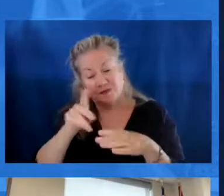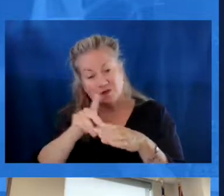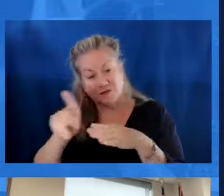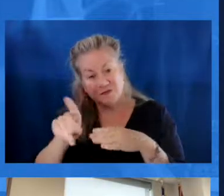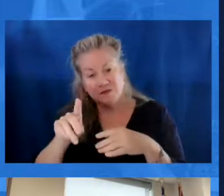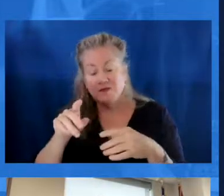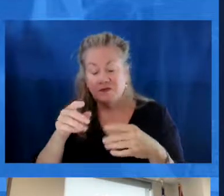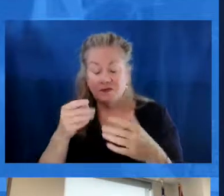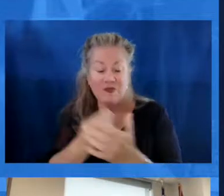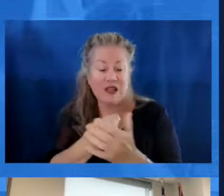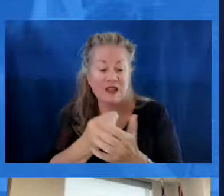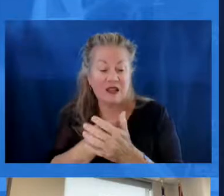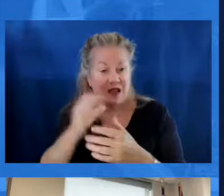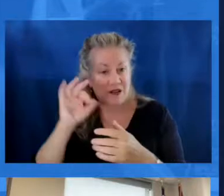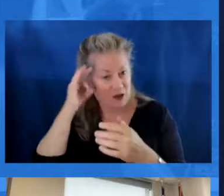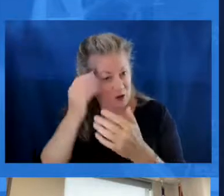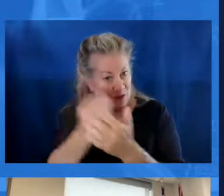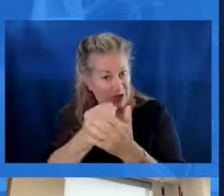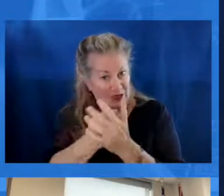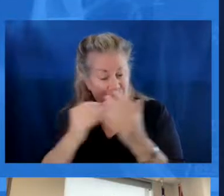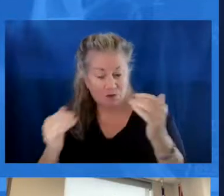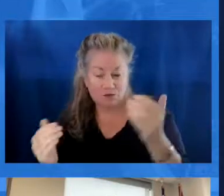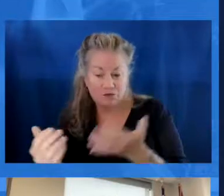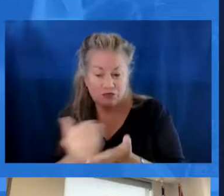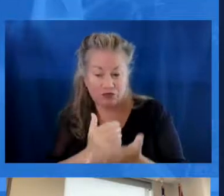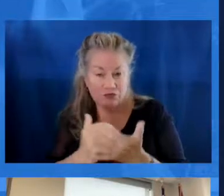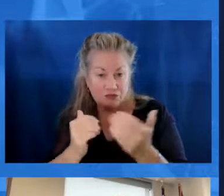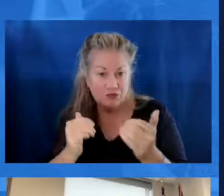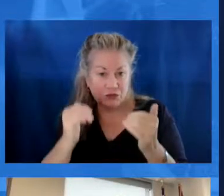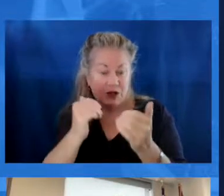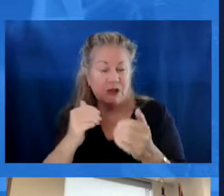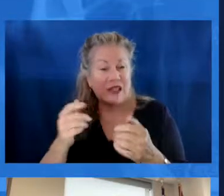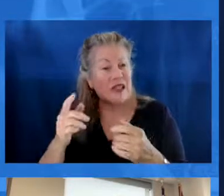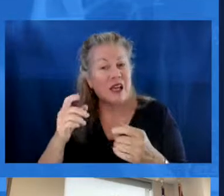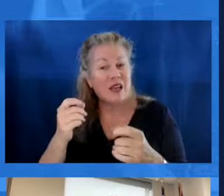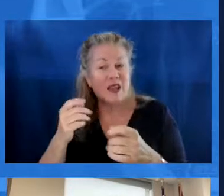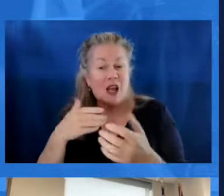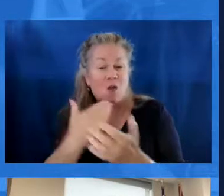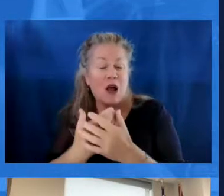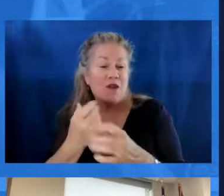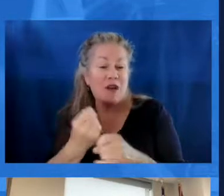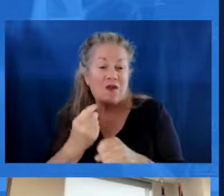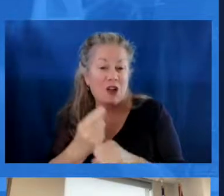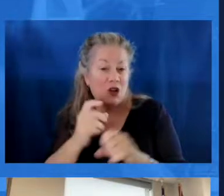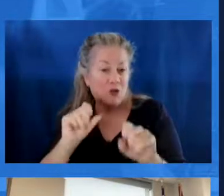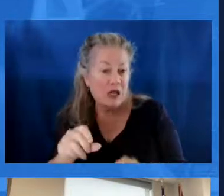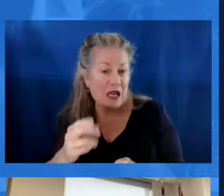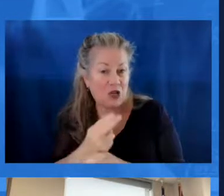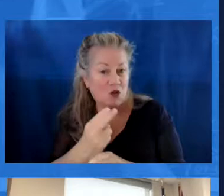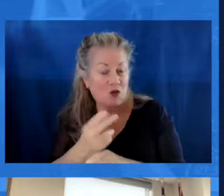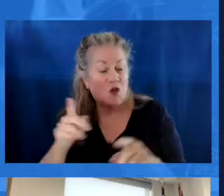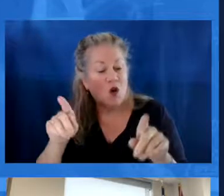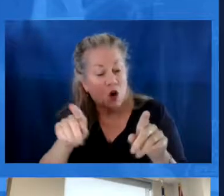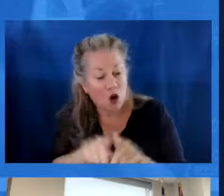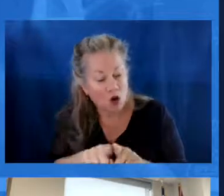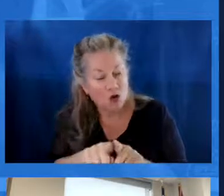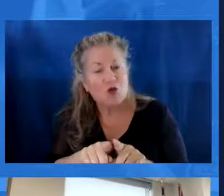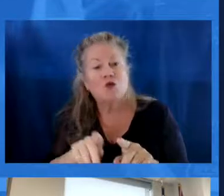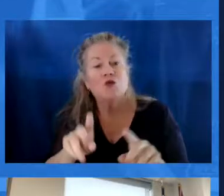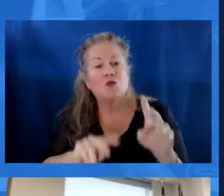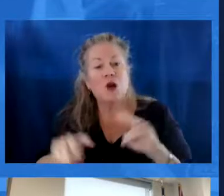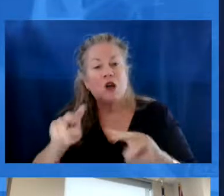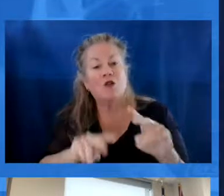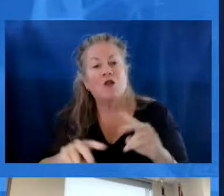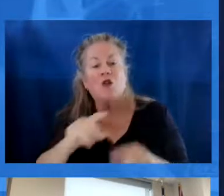leverages federal funding resources, and those are federal resources that come in every single year that you can use. And it also